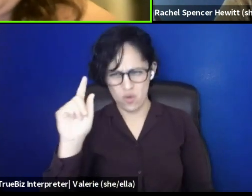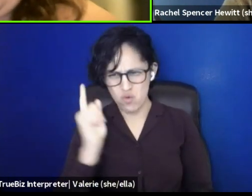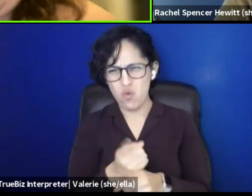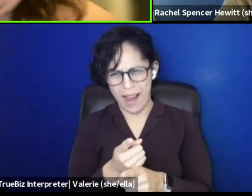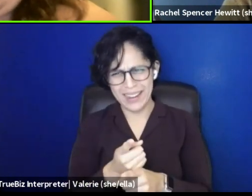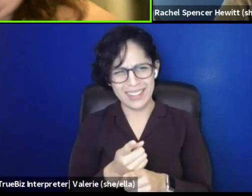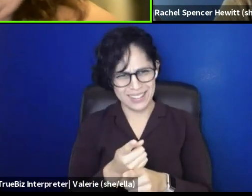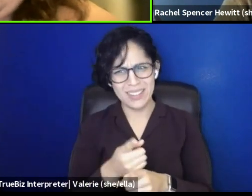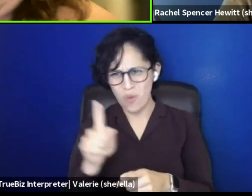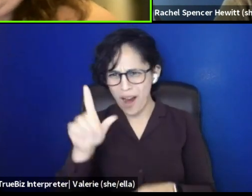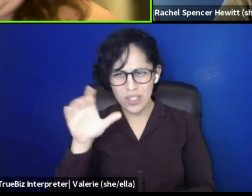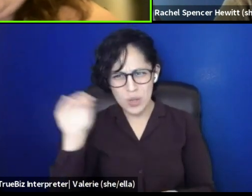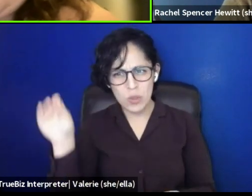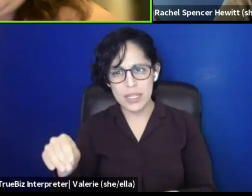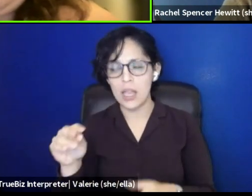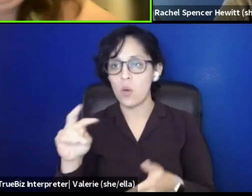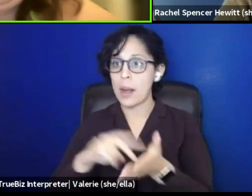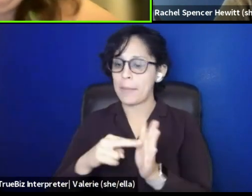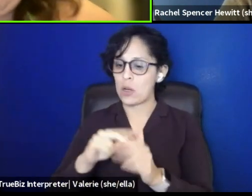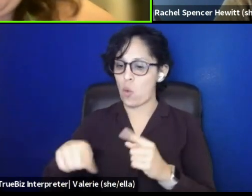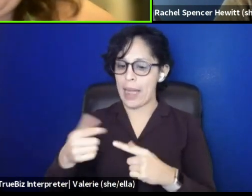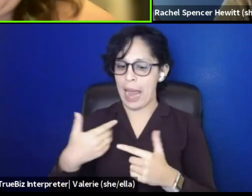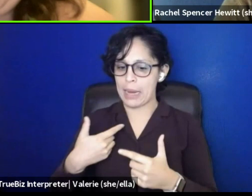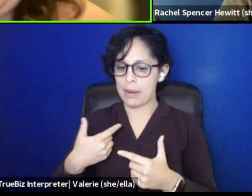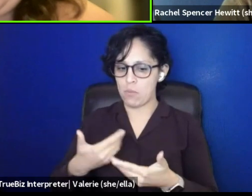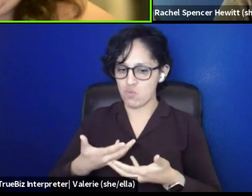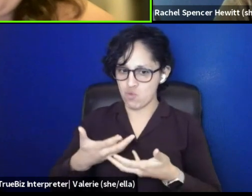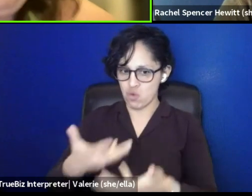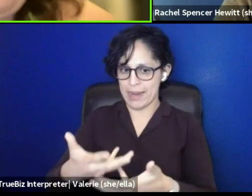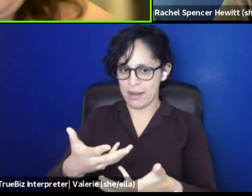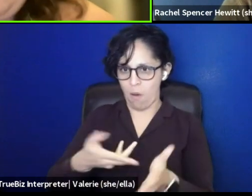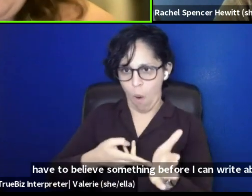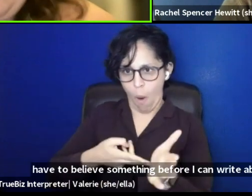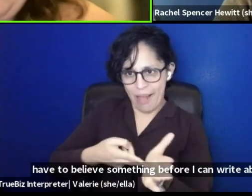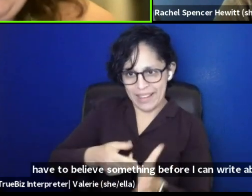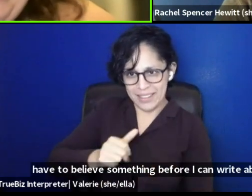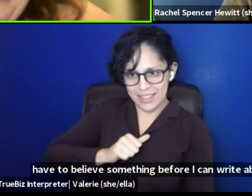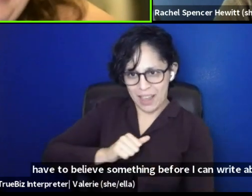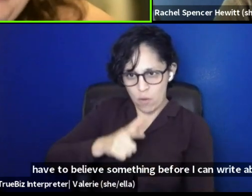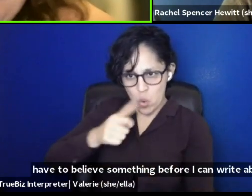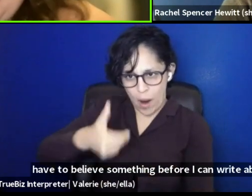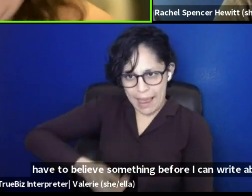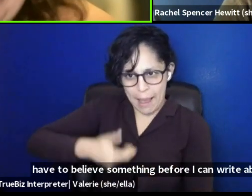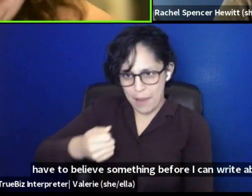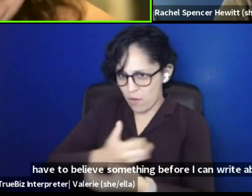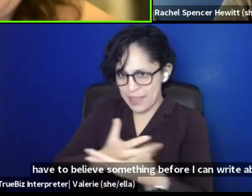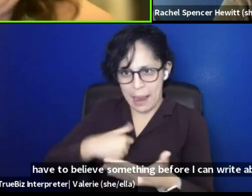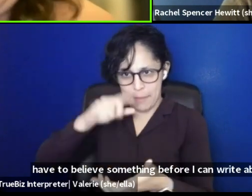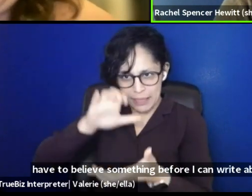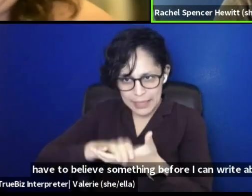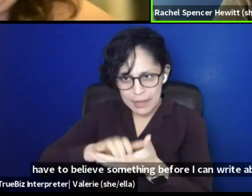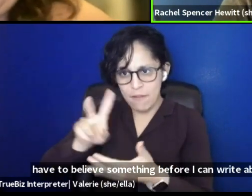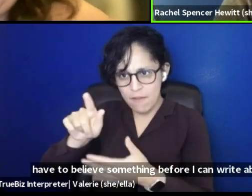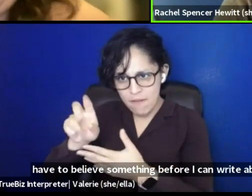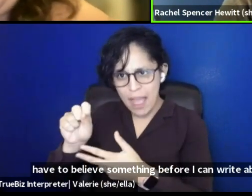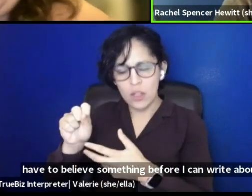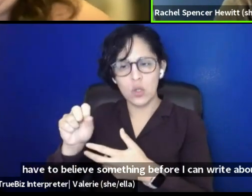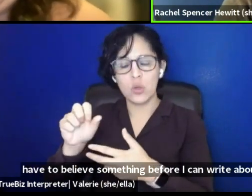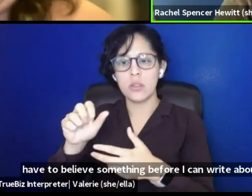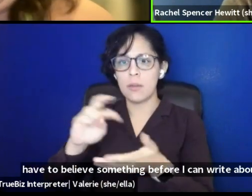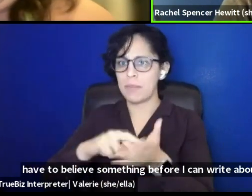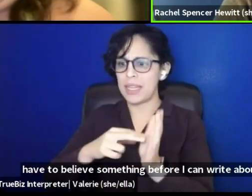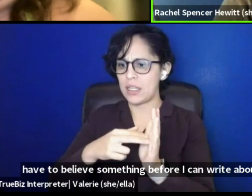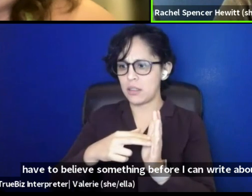self to something is like, I have to believe something before I can write about it in a, in a smart way, in a believable